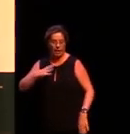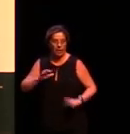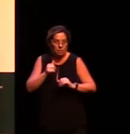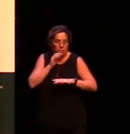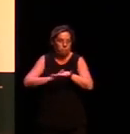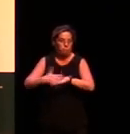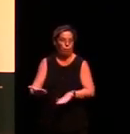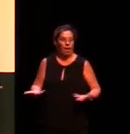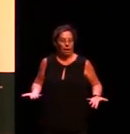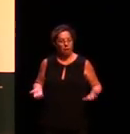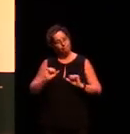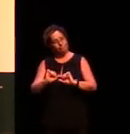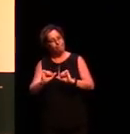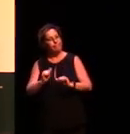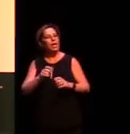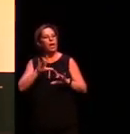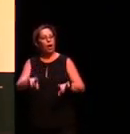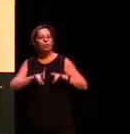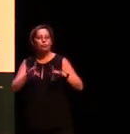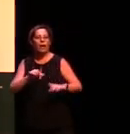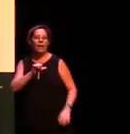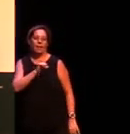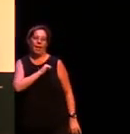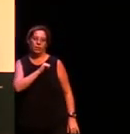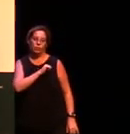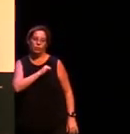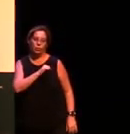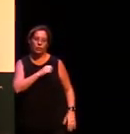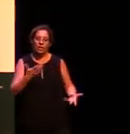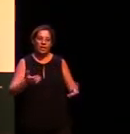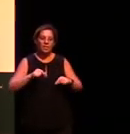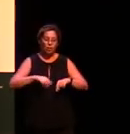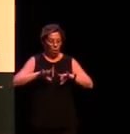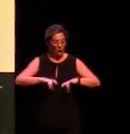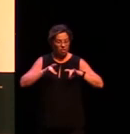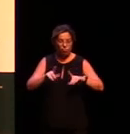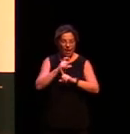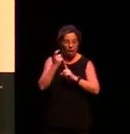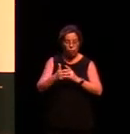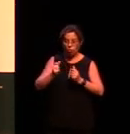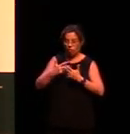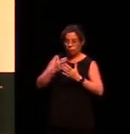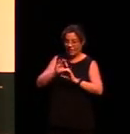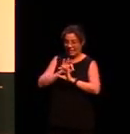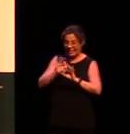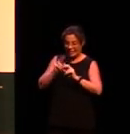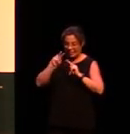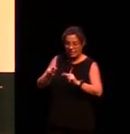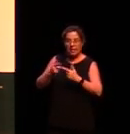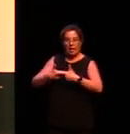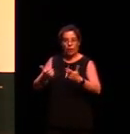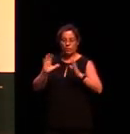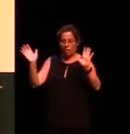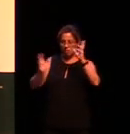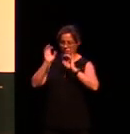And in this sense we don't see language as something interesting and worthwhile in and of itself in the way that we would think